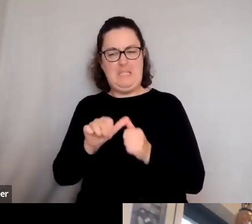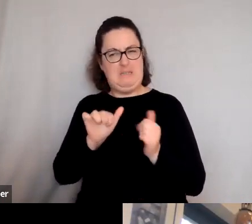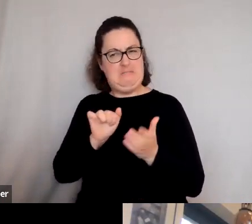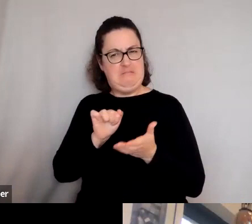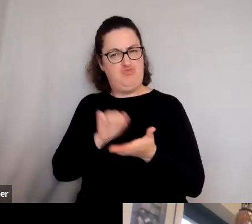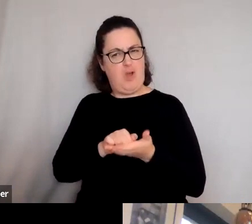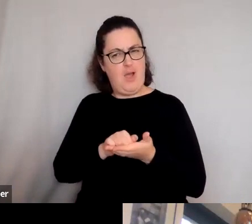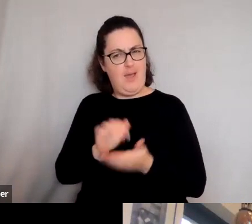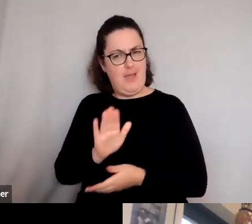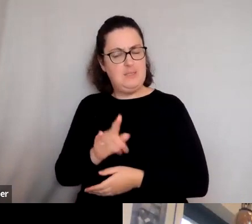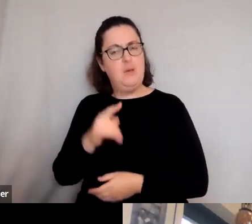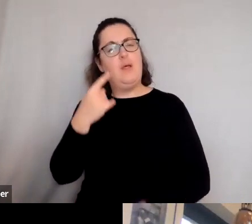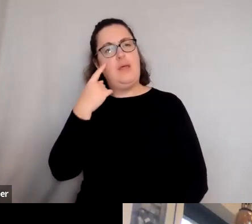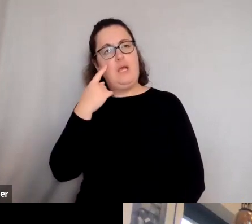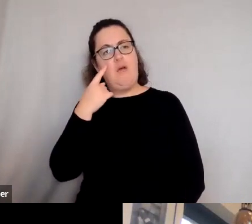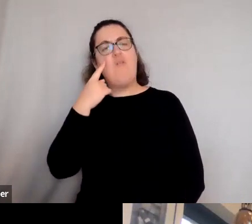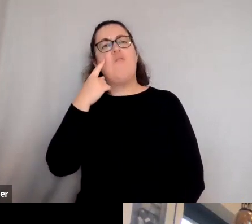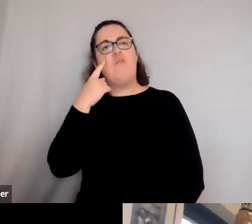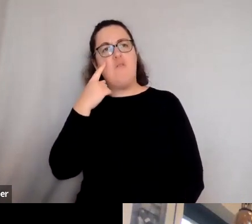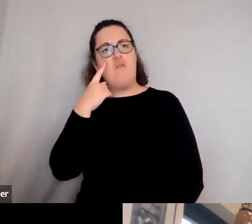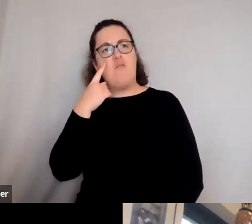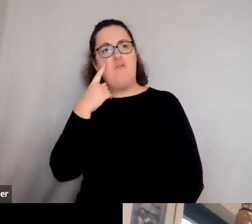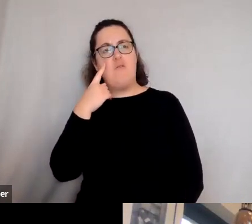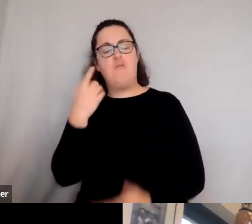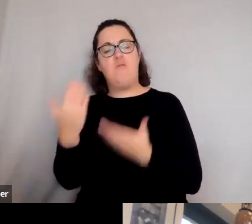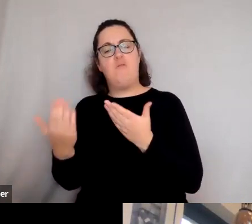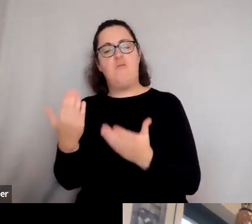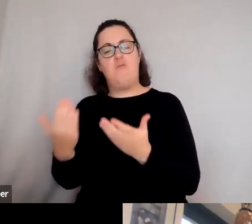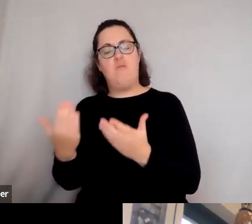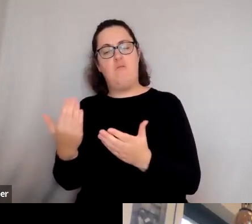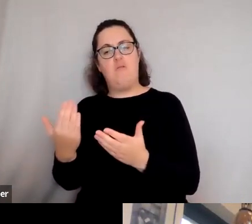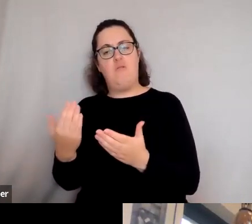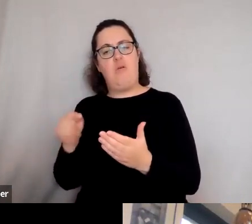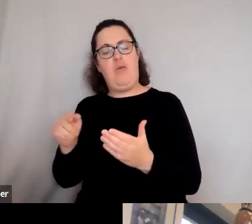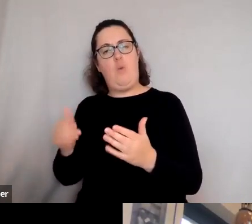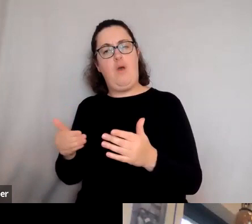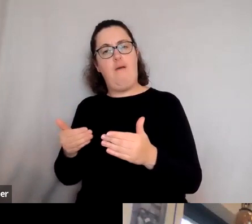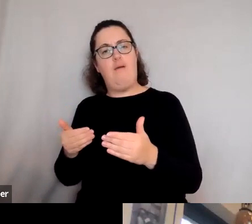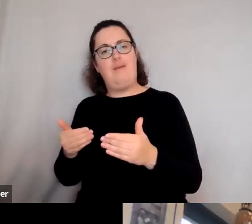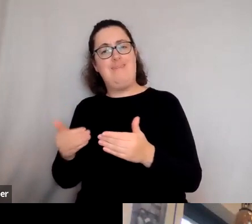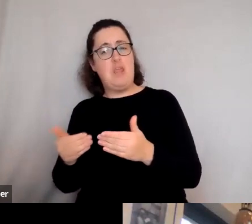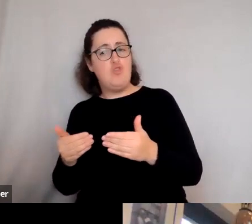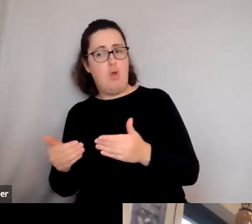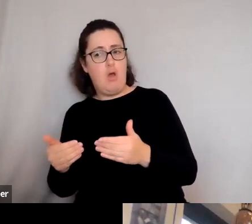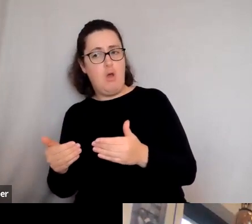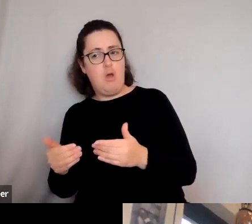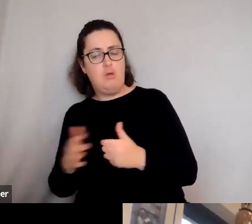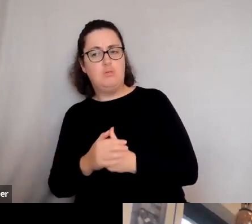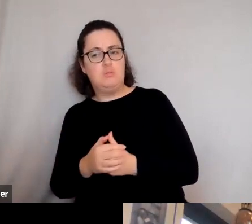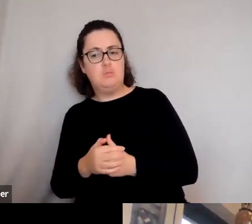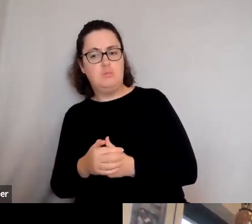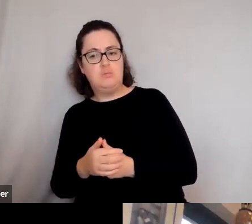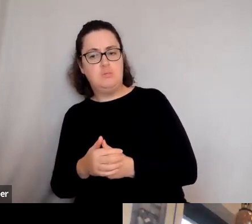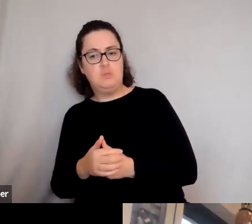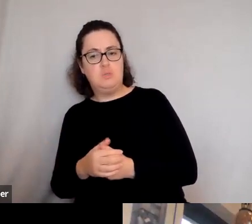you know, if you look at them and you look at those, actually, they, they, they were nearer to being better than you. No, I mean, and I think